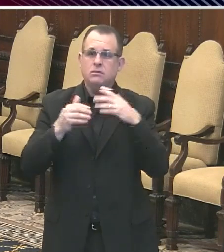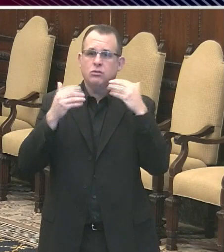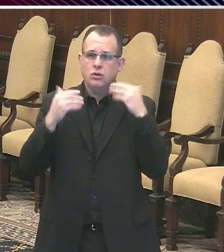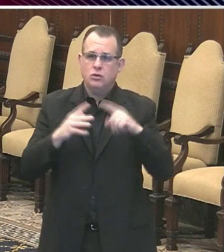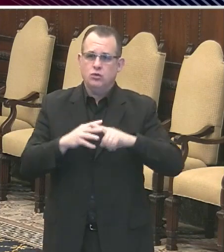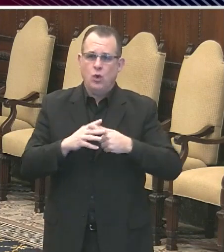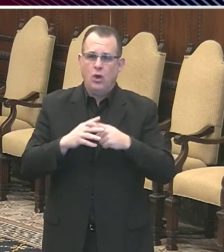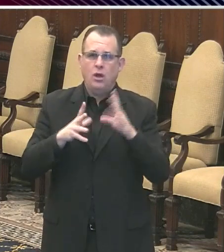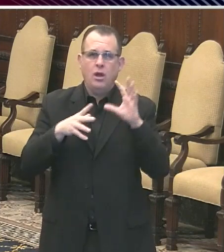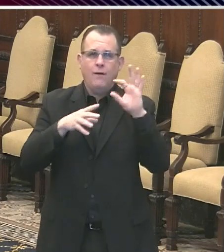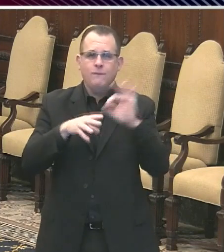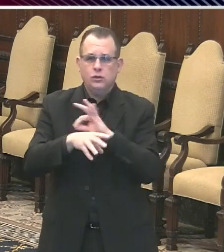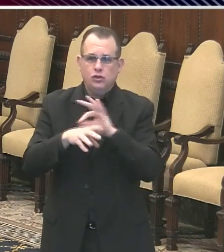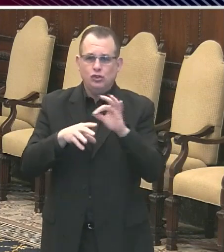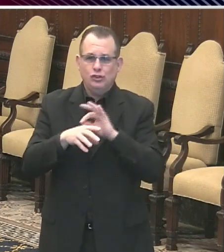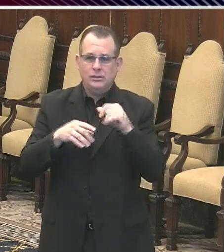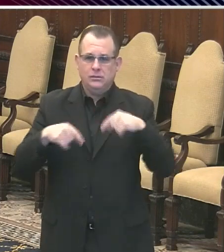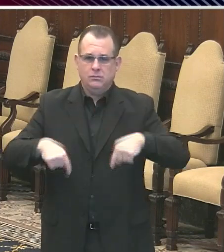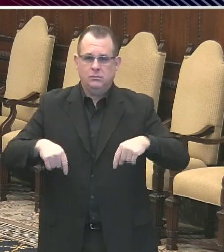or are there tighter restrictions?